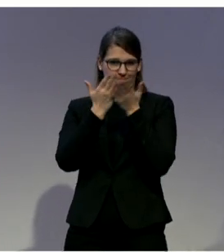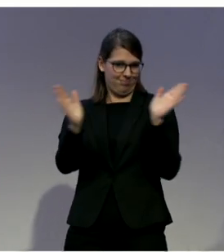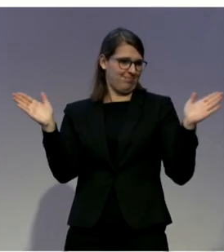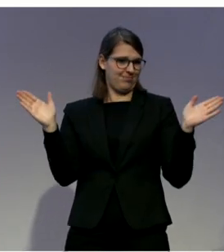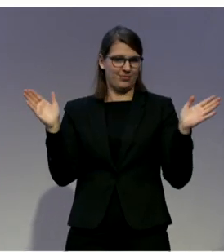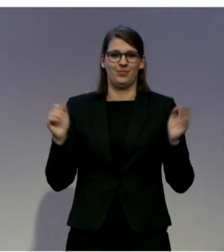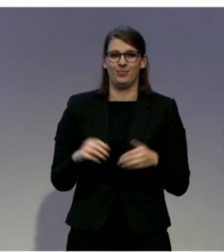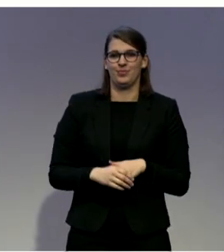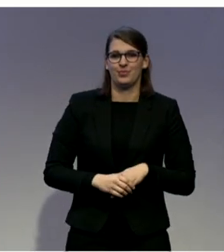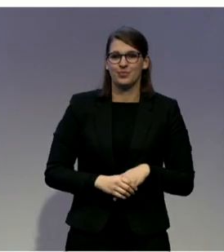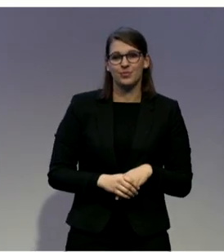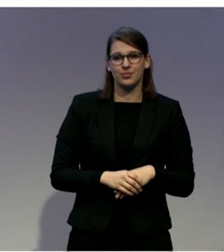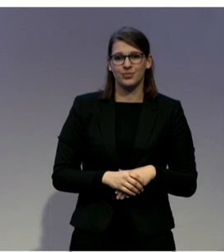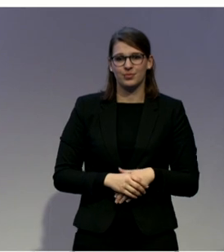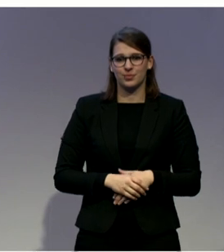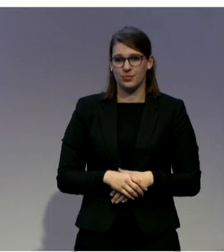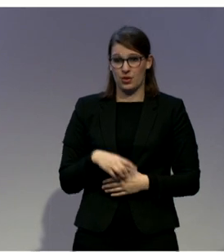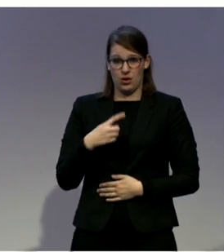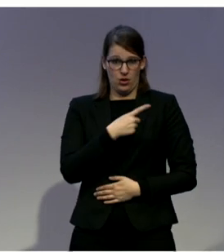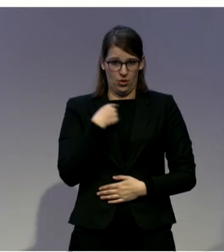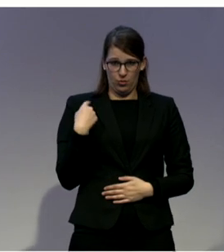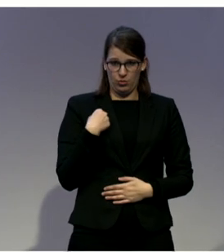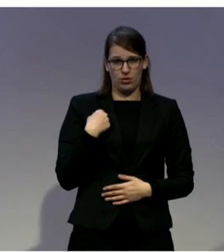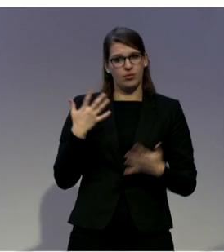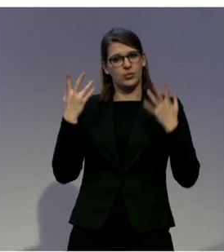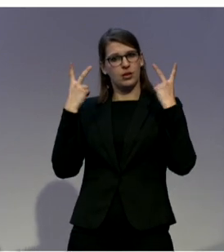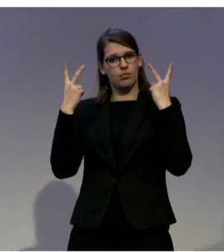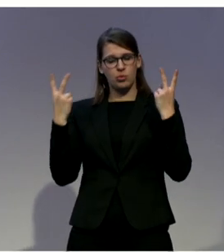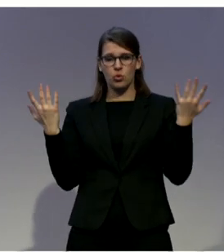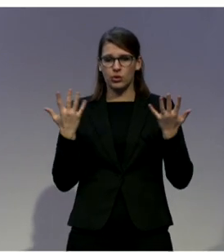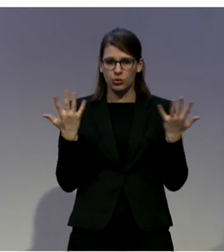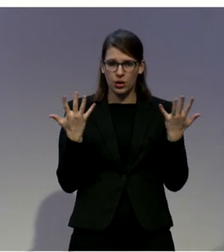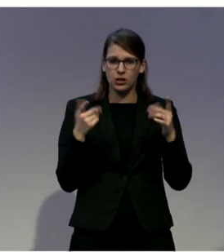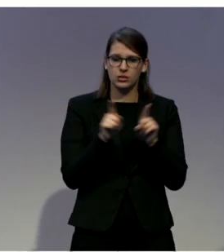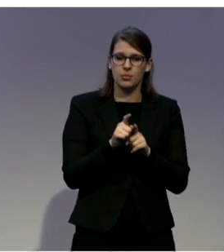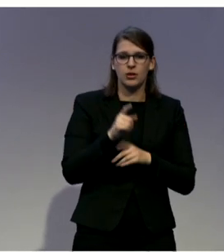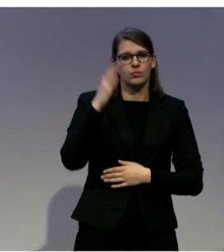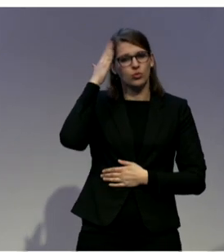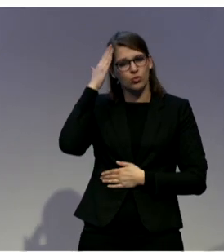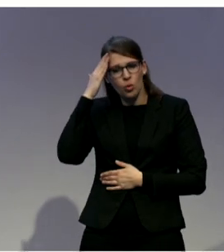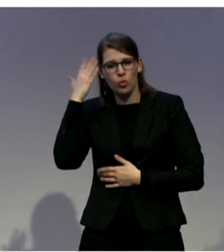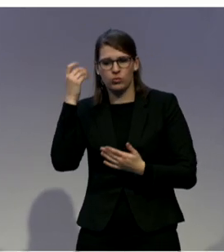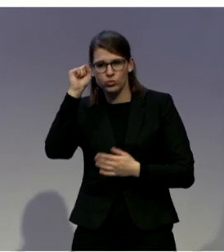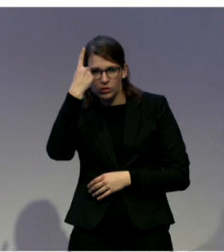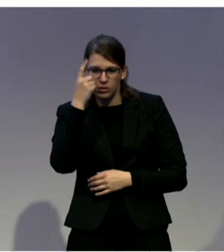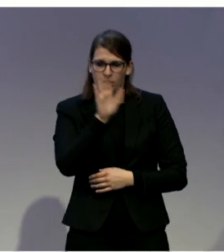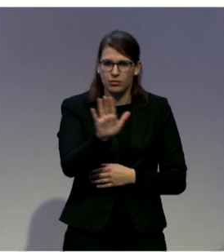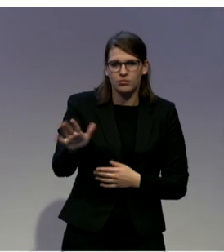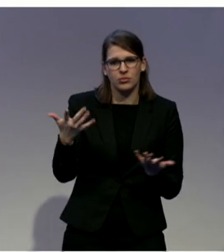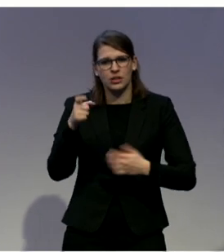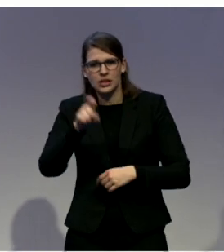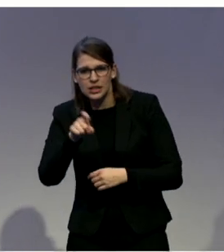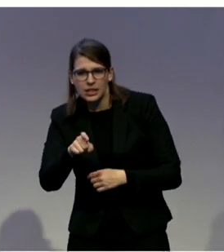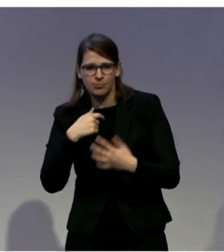people's needs. First of all, person-centered planning, which shows us the